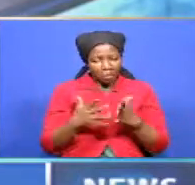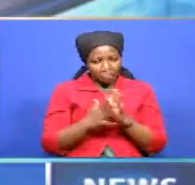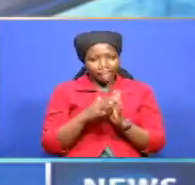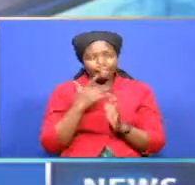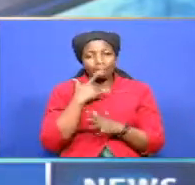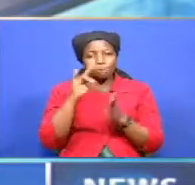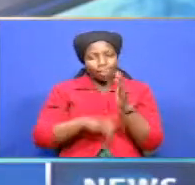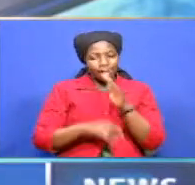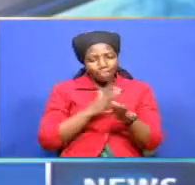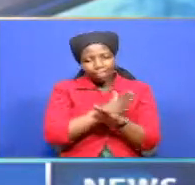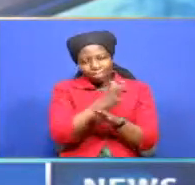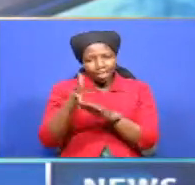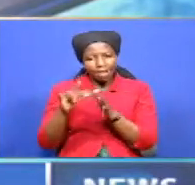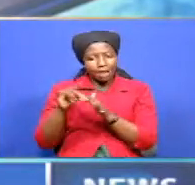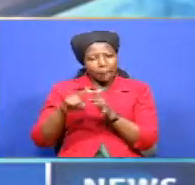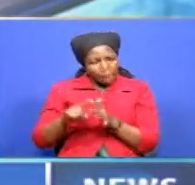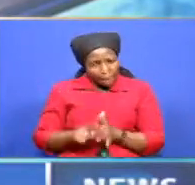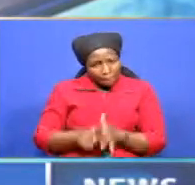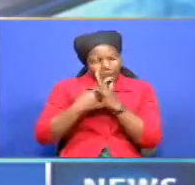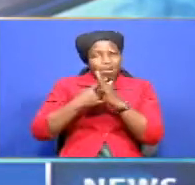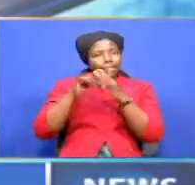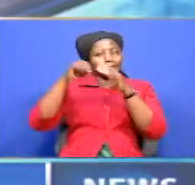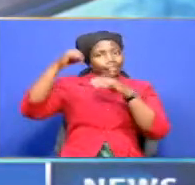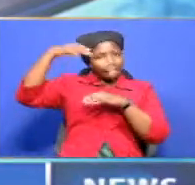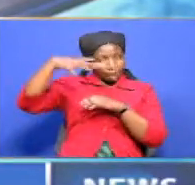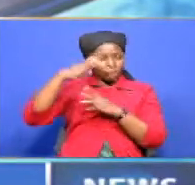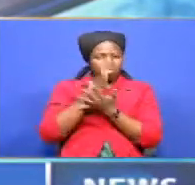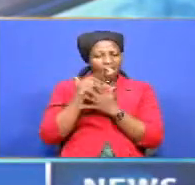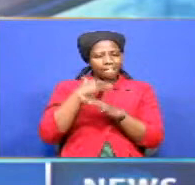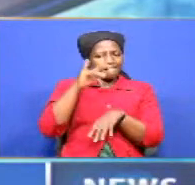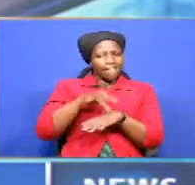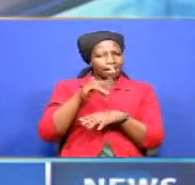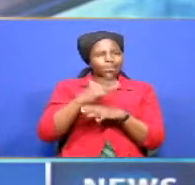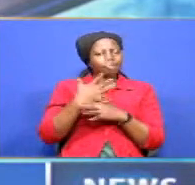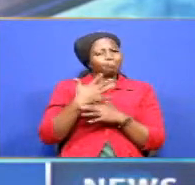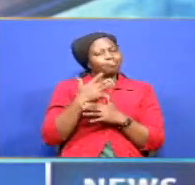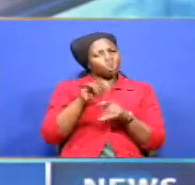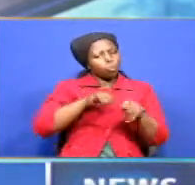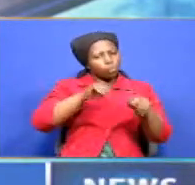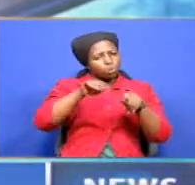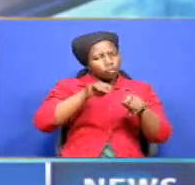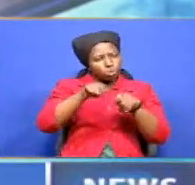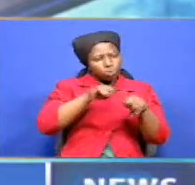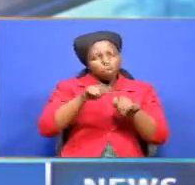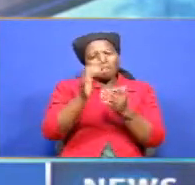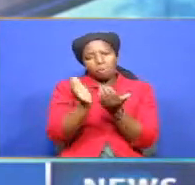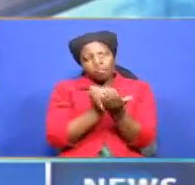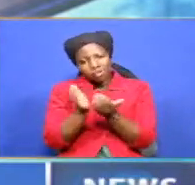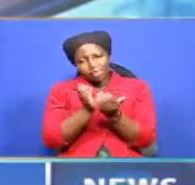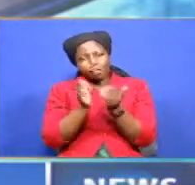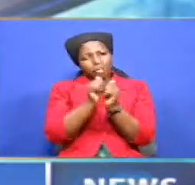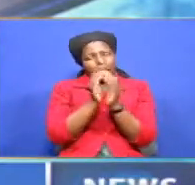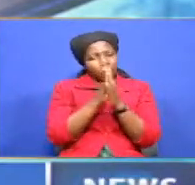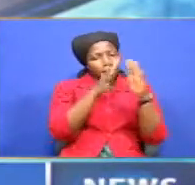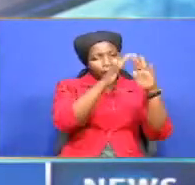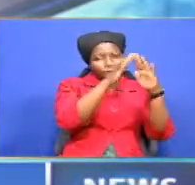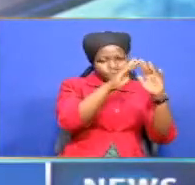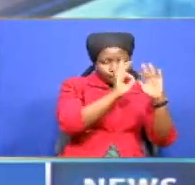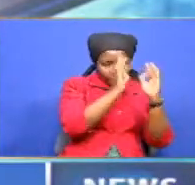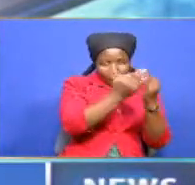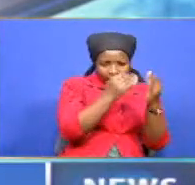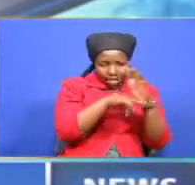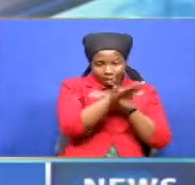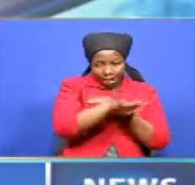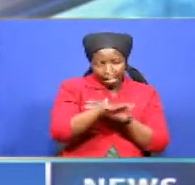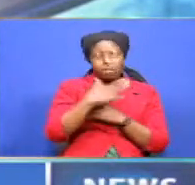the faulty transformer has adversely affected proper running of businesses and households in the area and want the situation